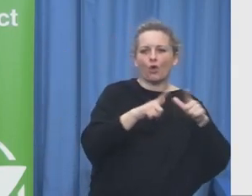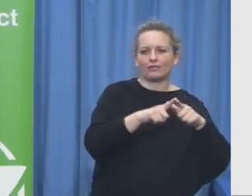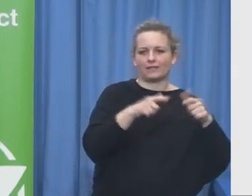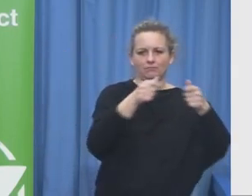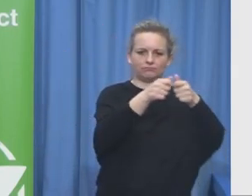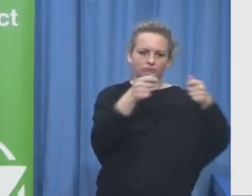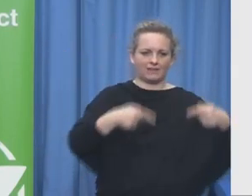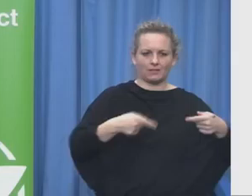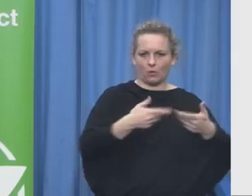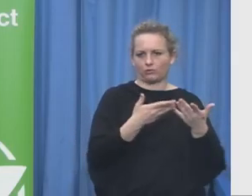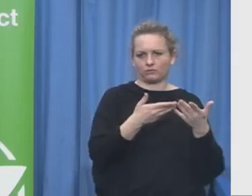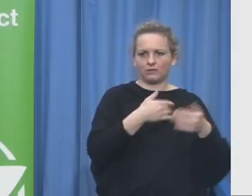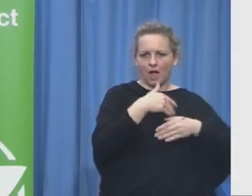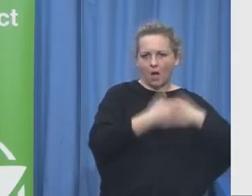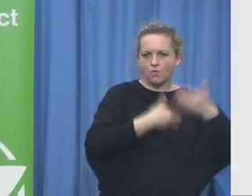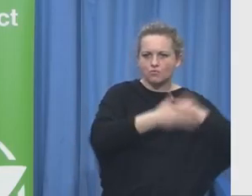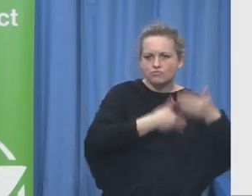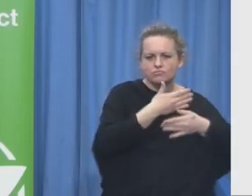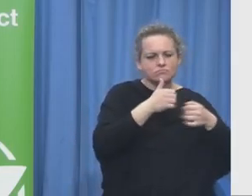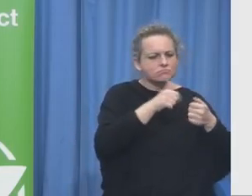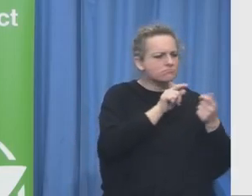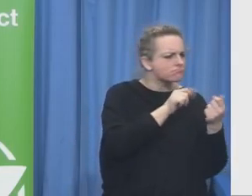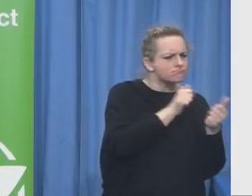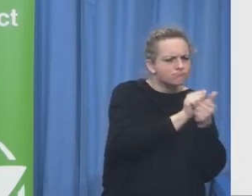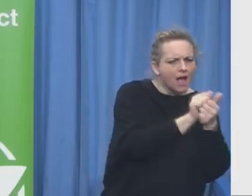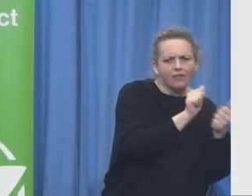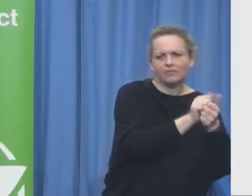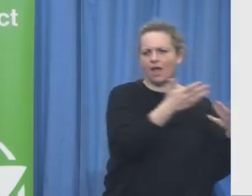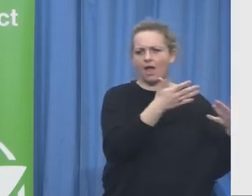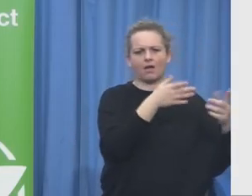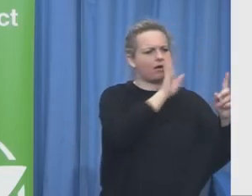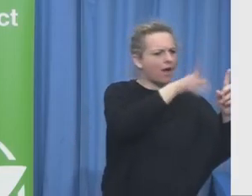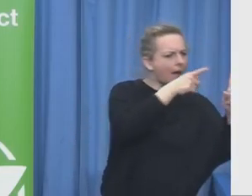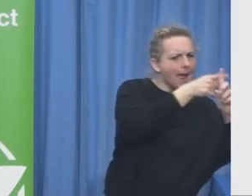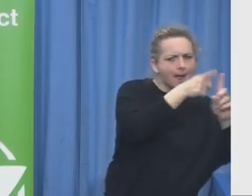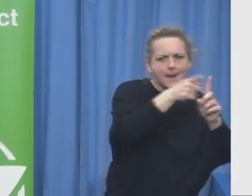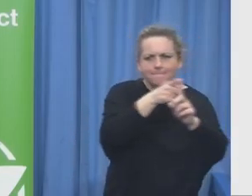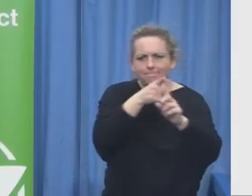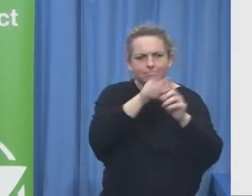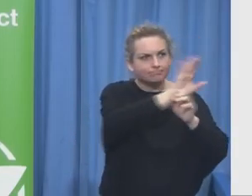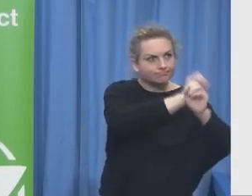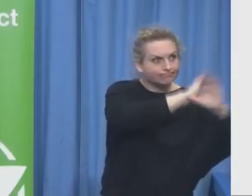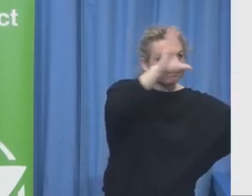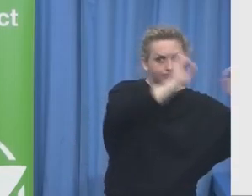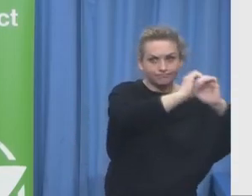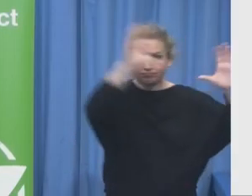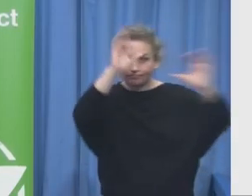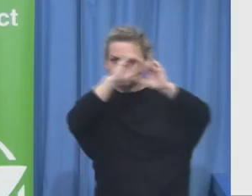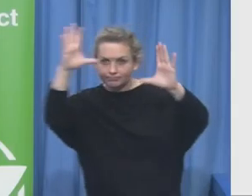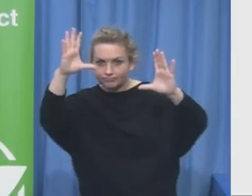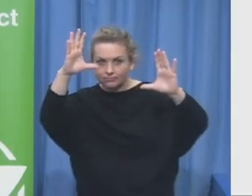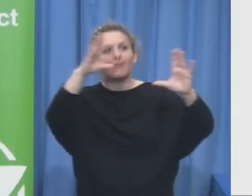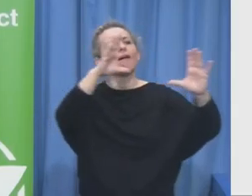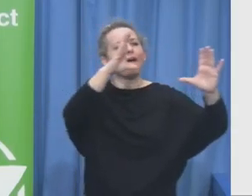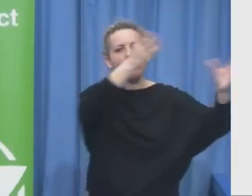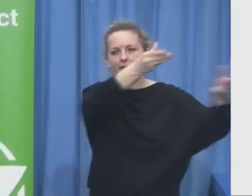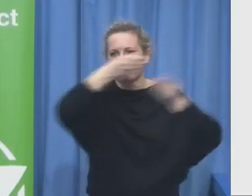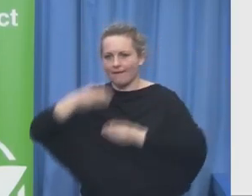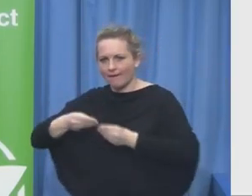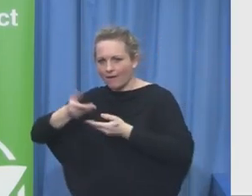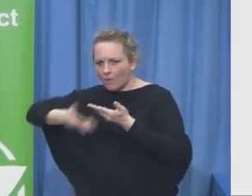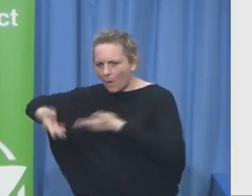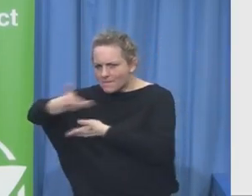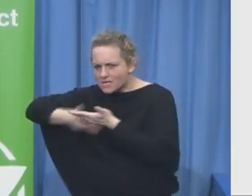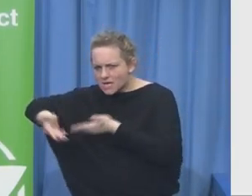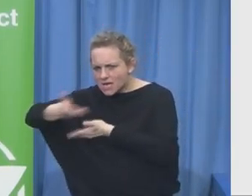and we take our mission and bring it together meaning that we have to understand that there are some things that we bring and some things that we